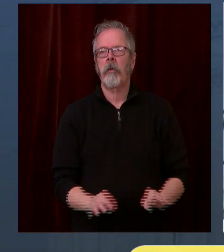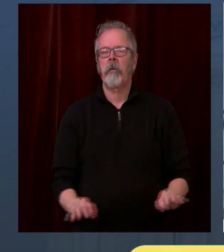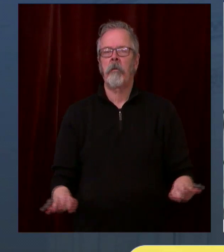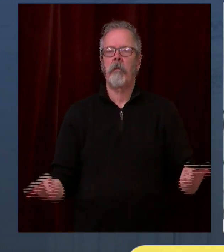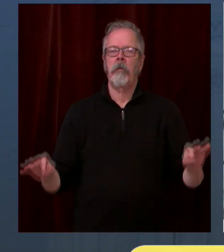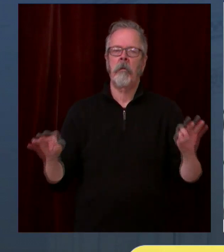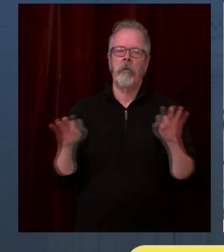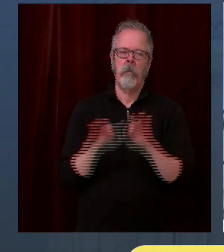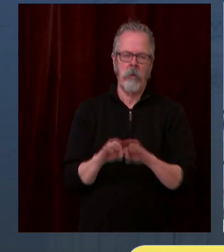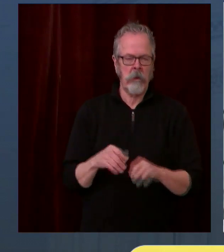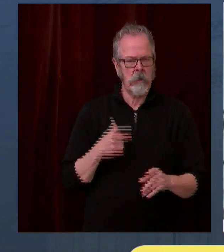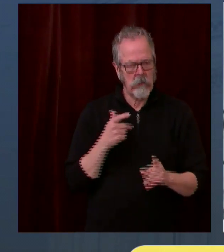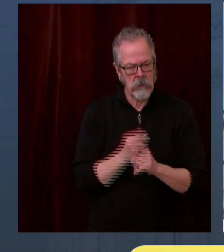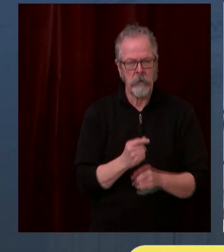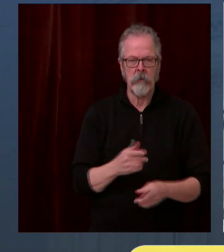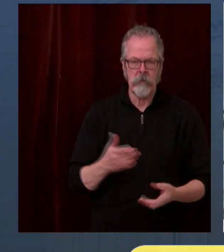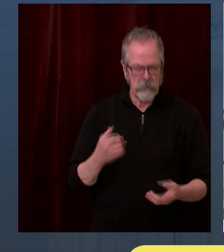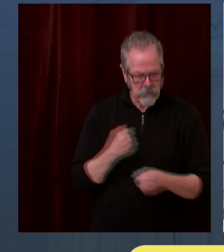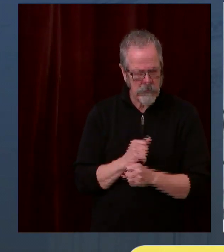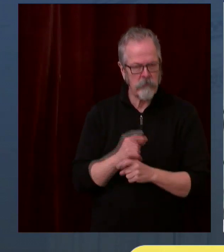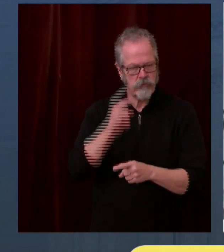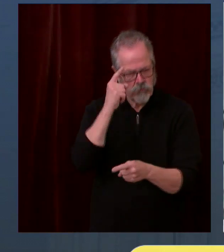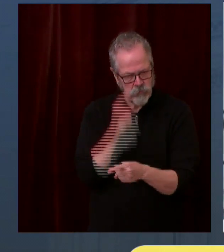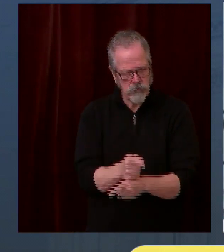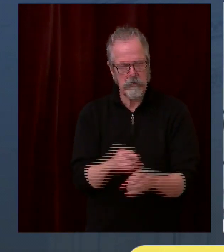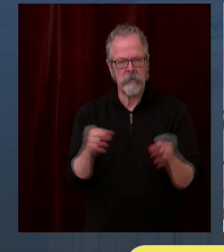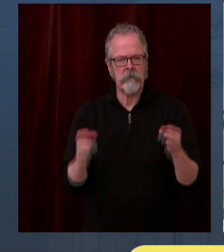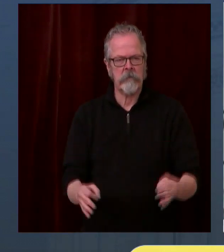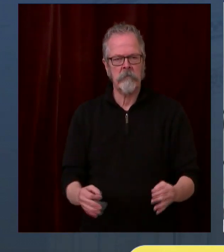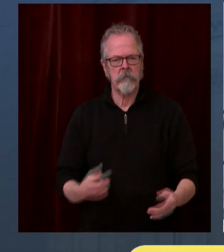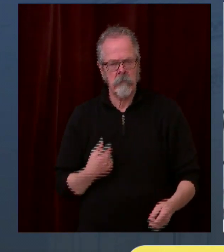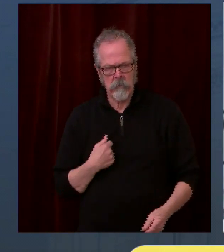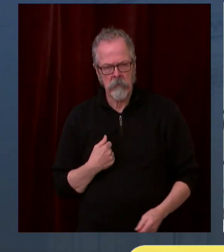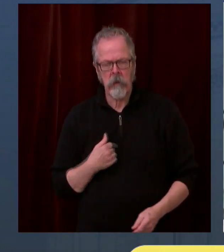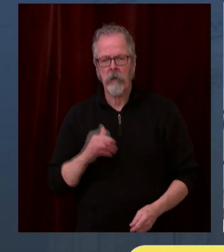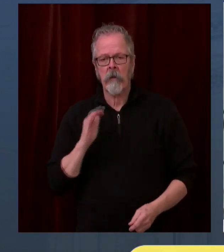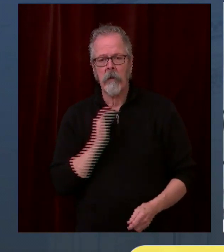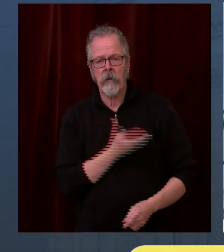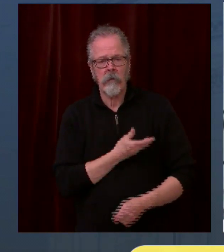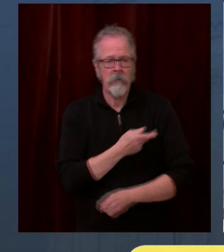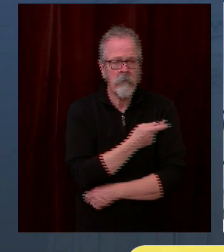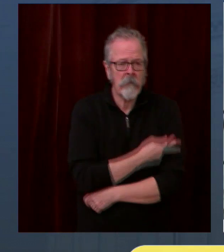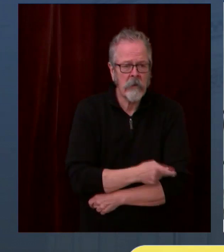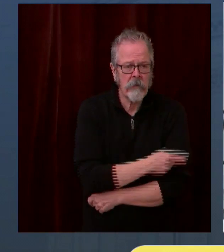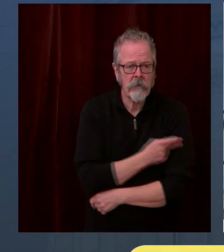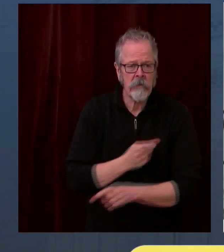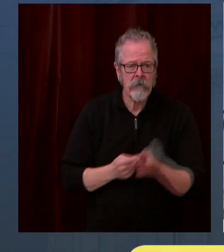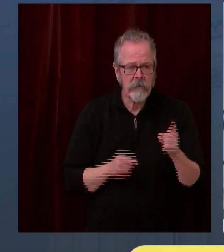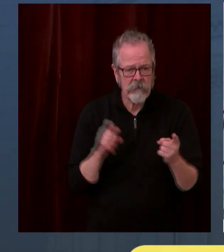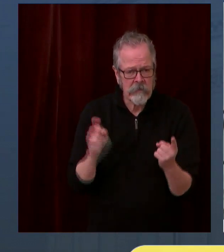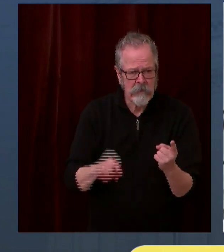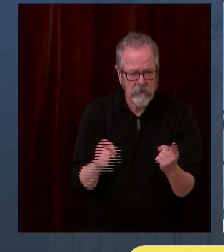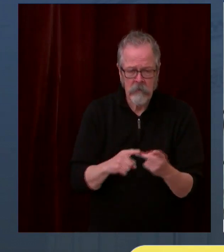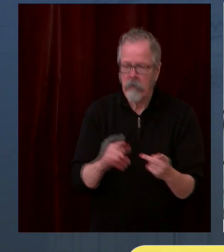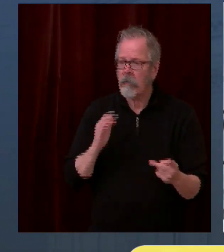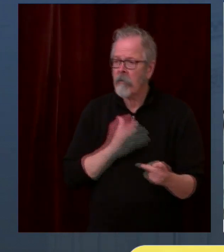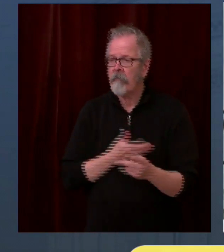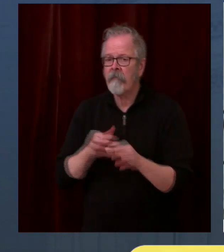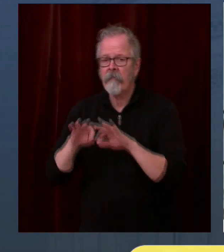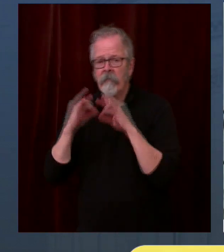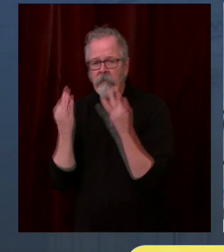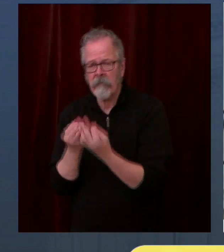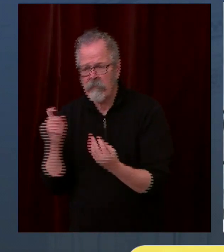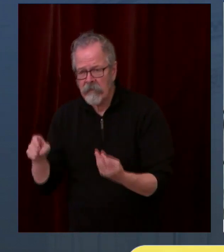our members and their families need it. We have been working at the state, local, and federal level since the start of this pandemic.